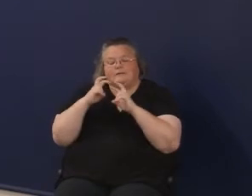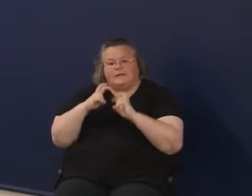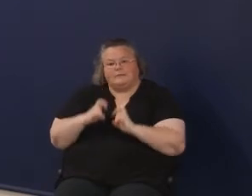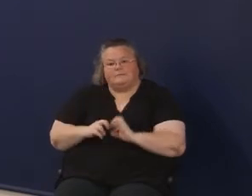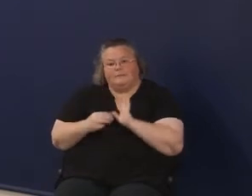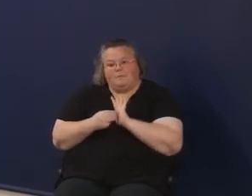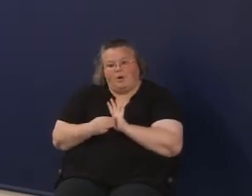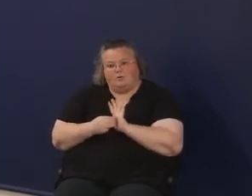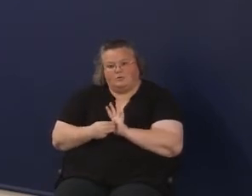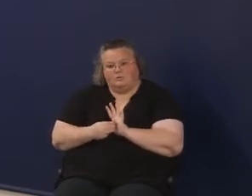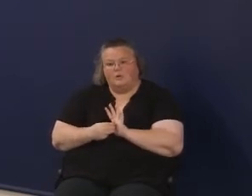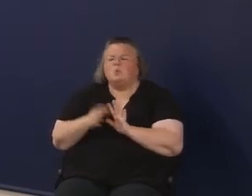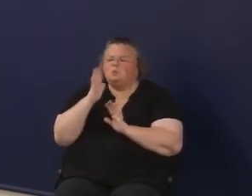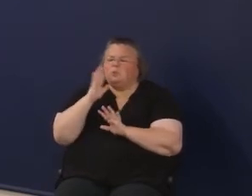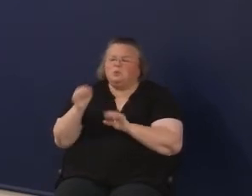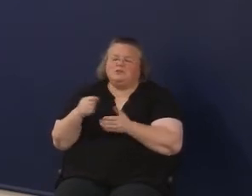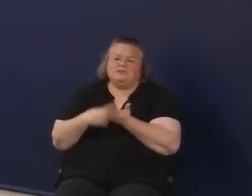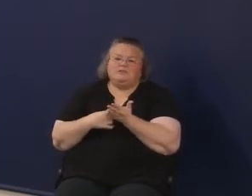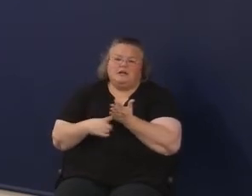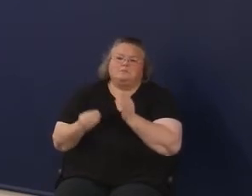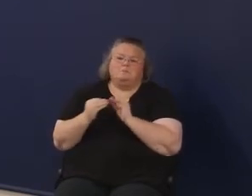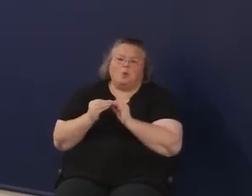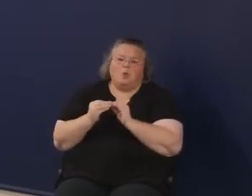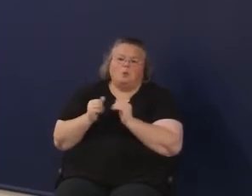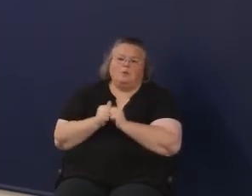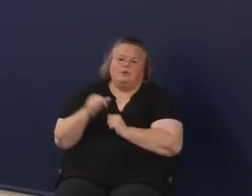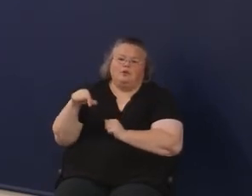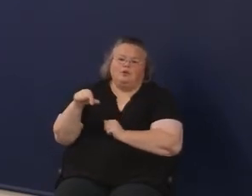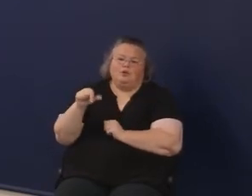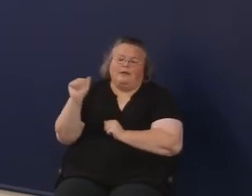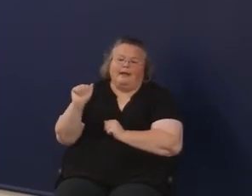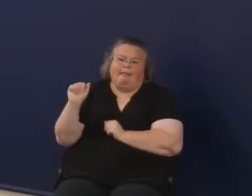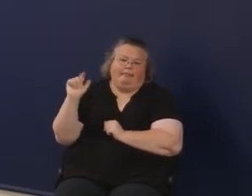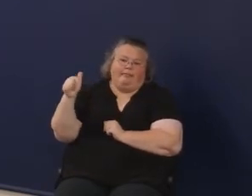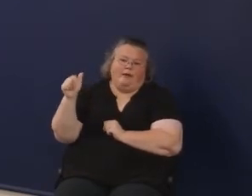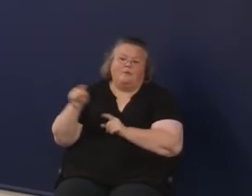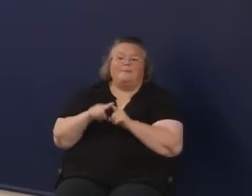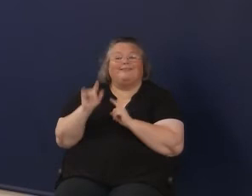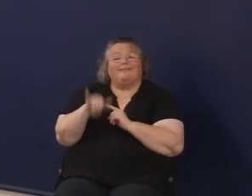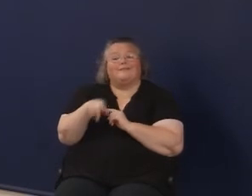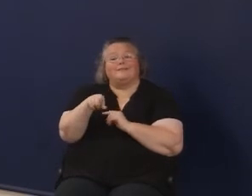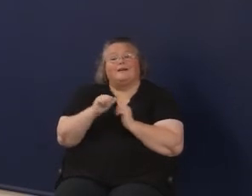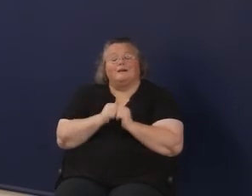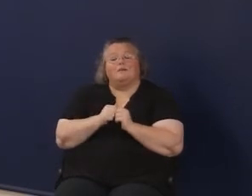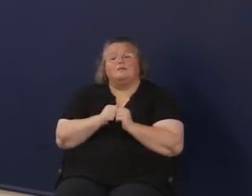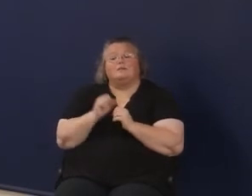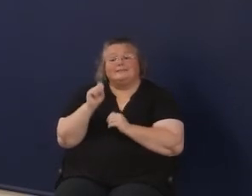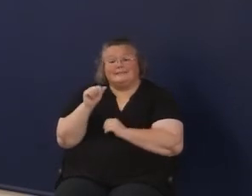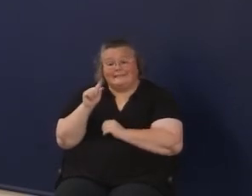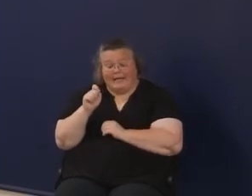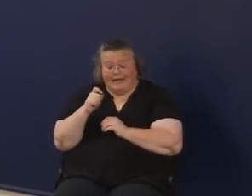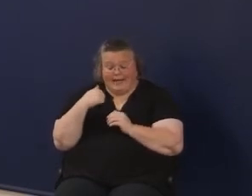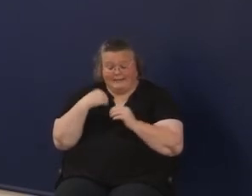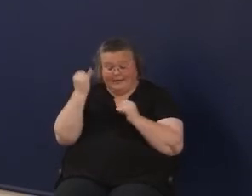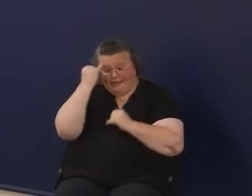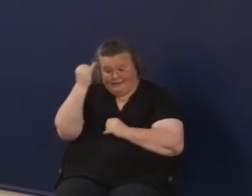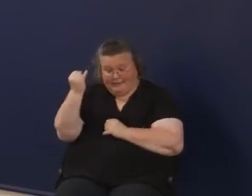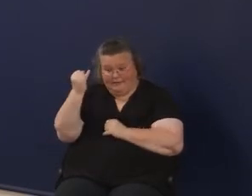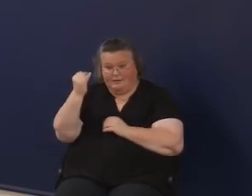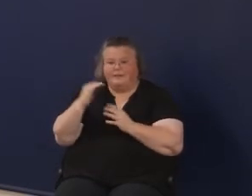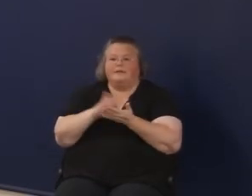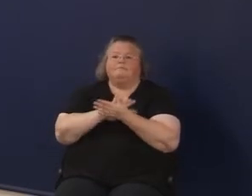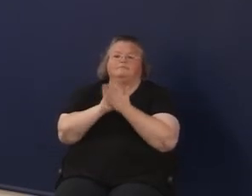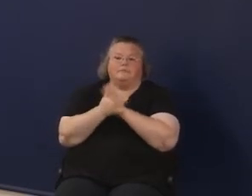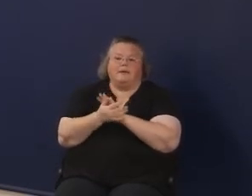can discuss that more in the Q&A later, but that's how a state that takes this idea and goes to a state level show you a few